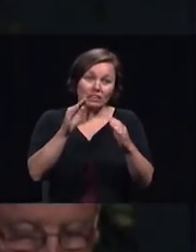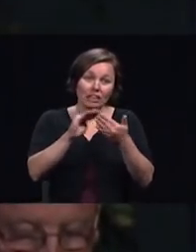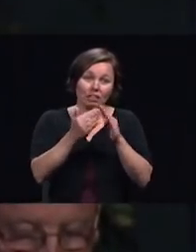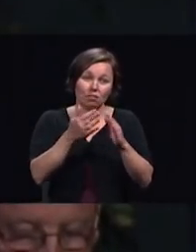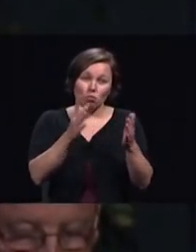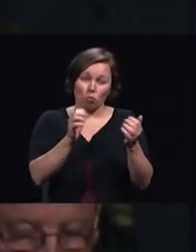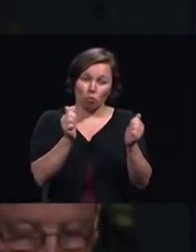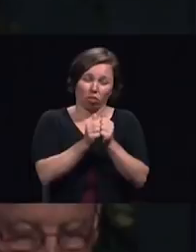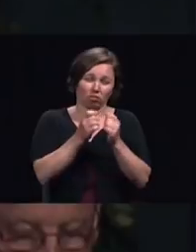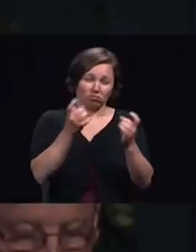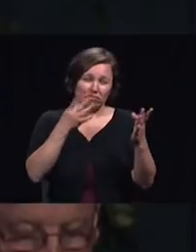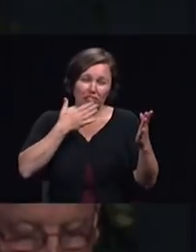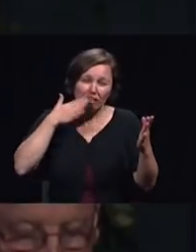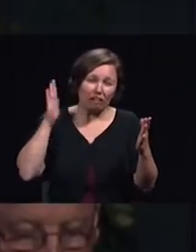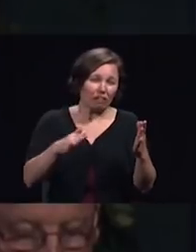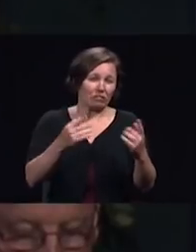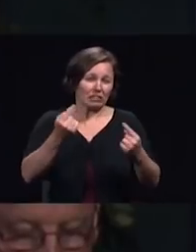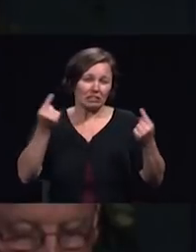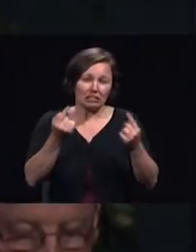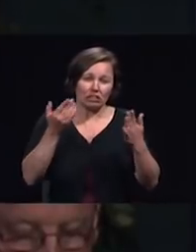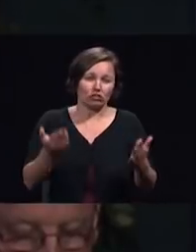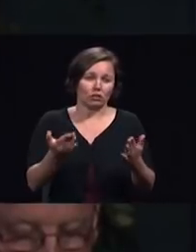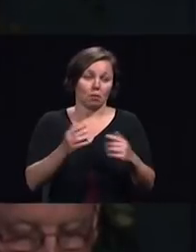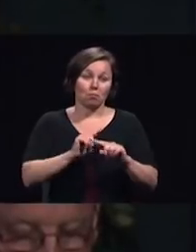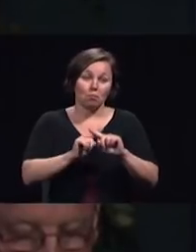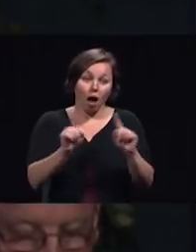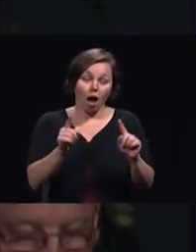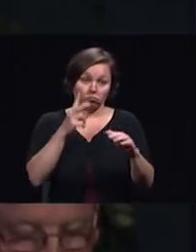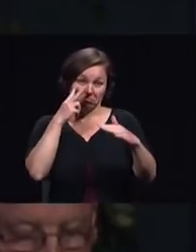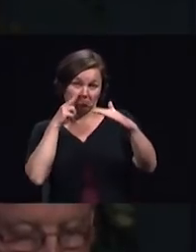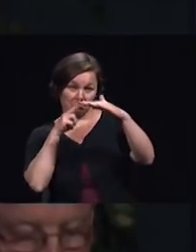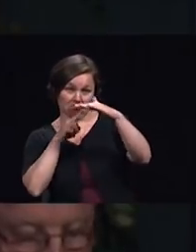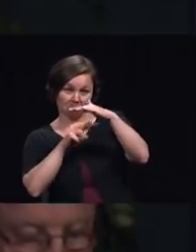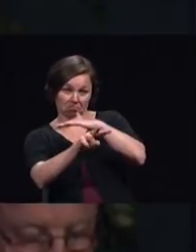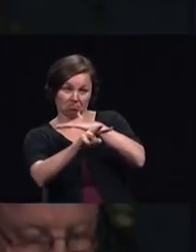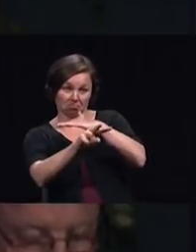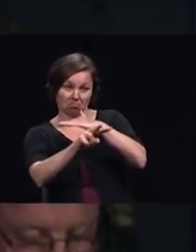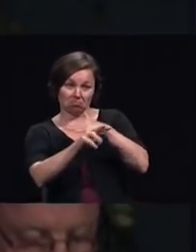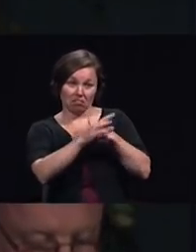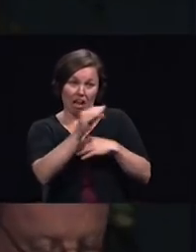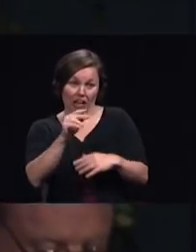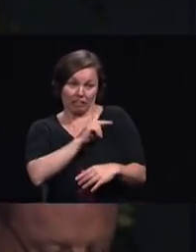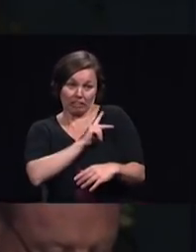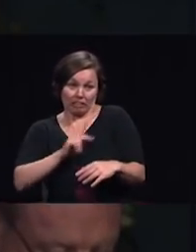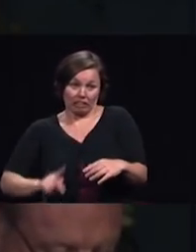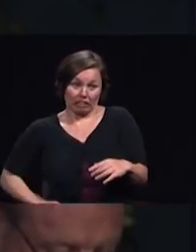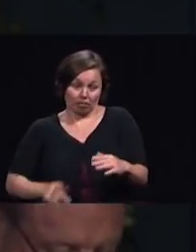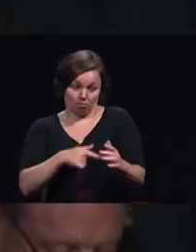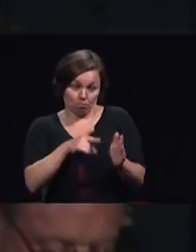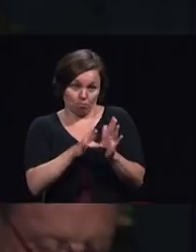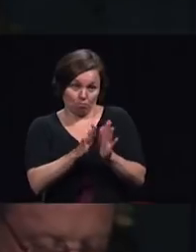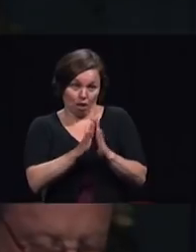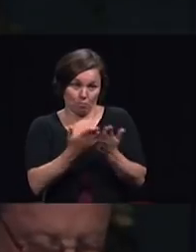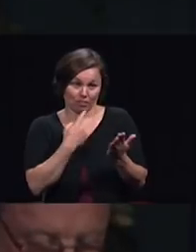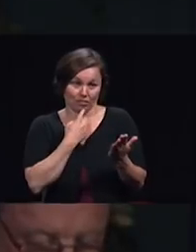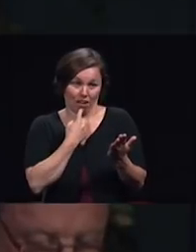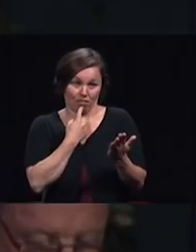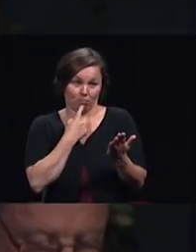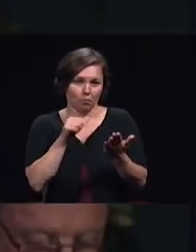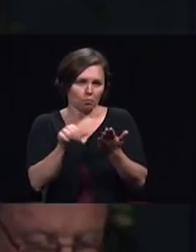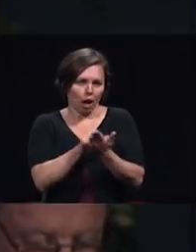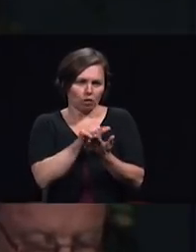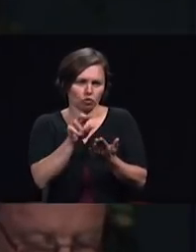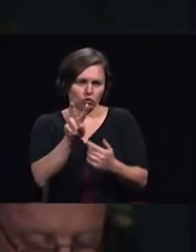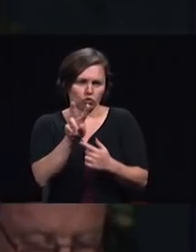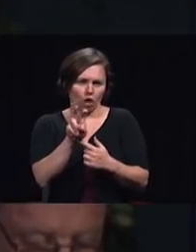however as prophets and kings page 265 indicates God had perceived